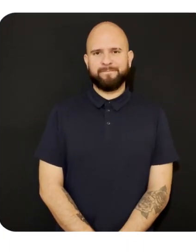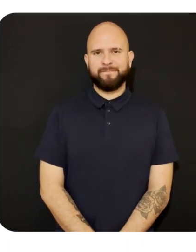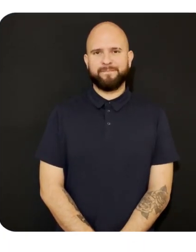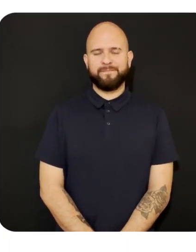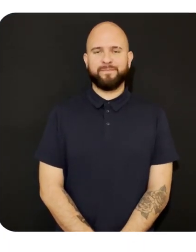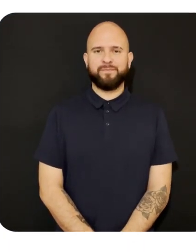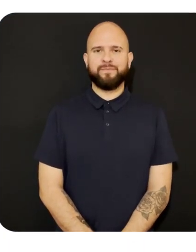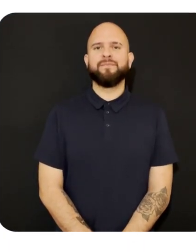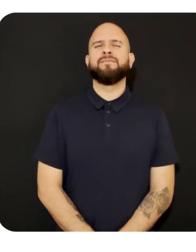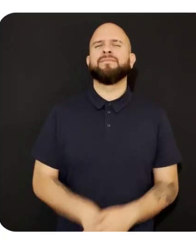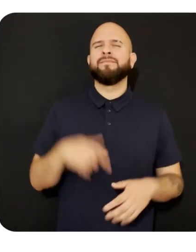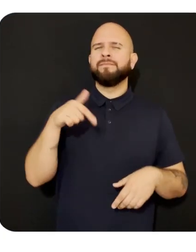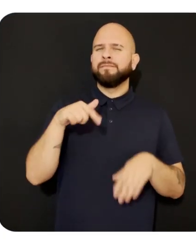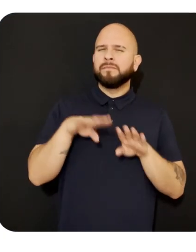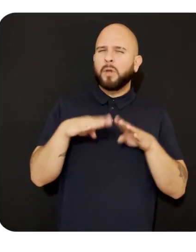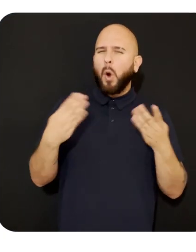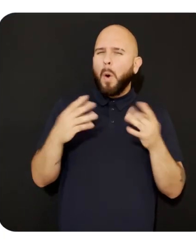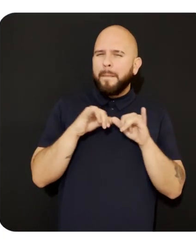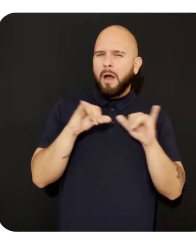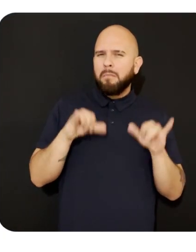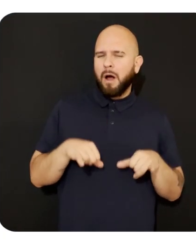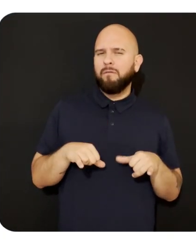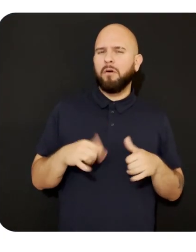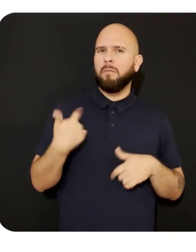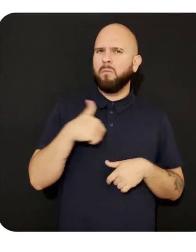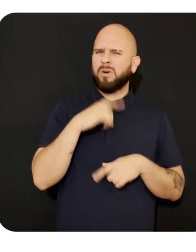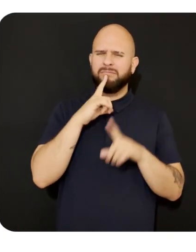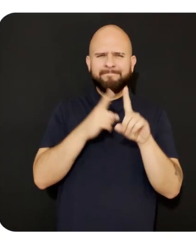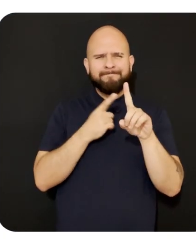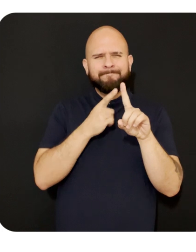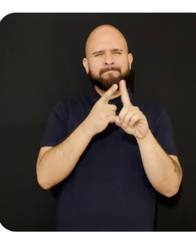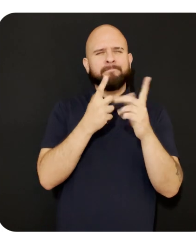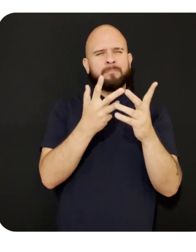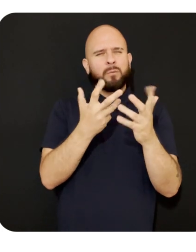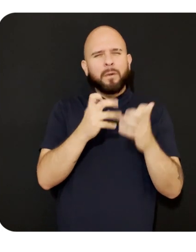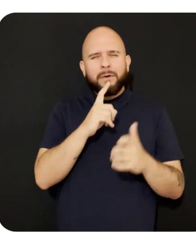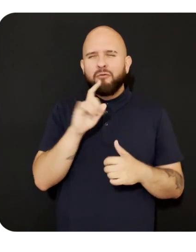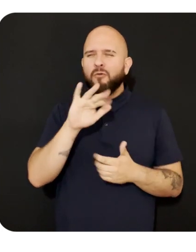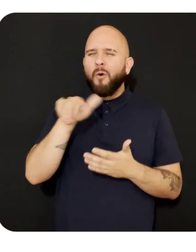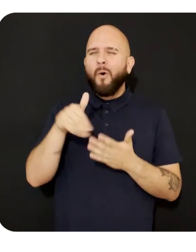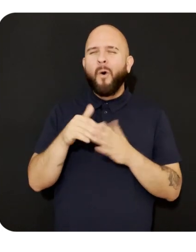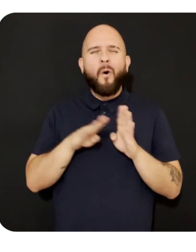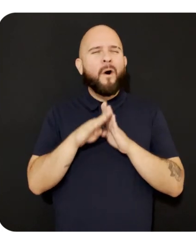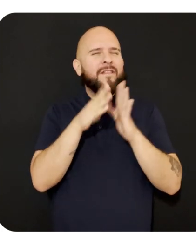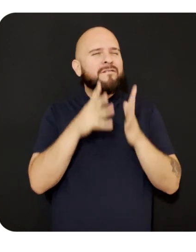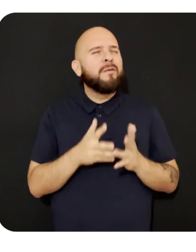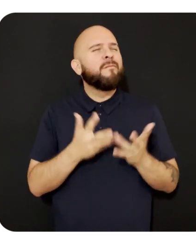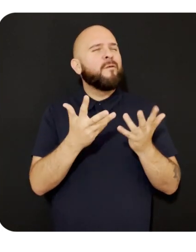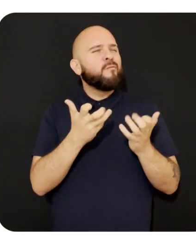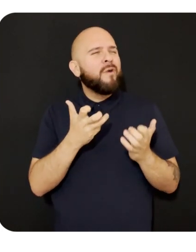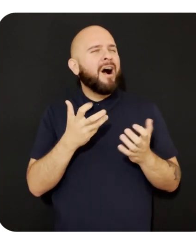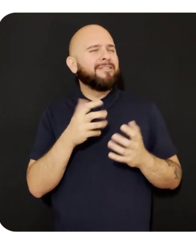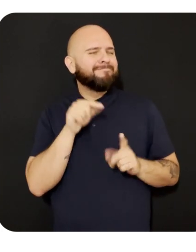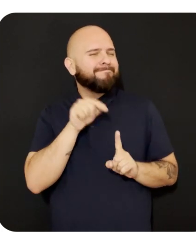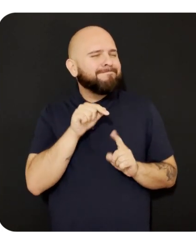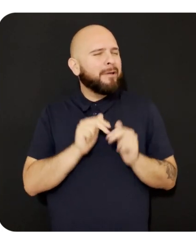As an open platform, we strive to be the place that all developers love to build on.